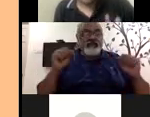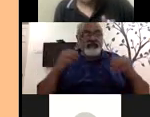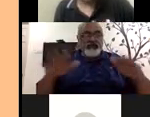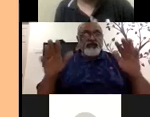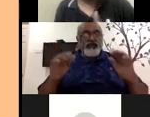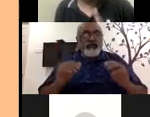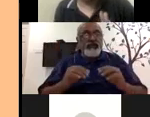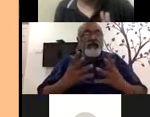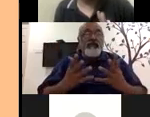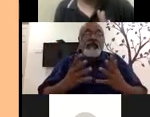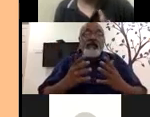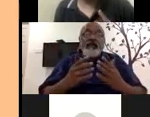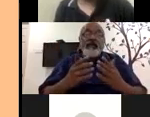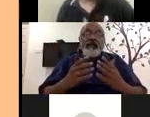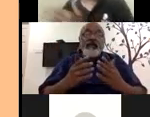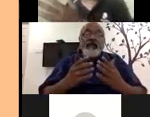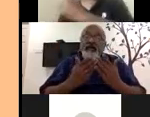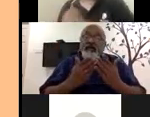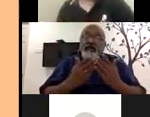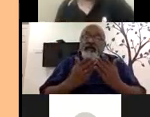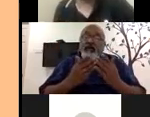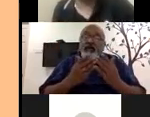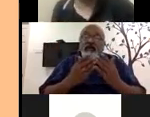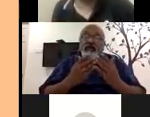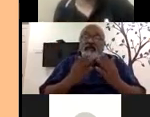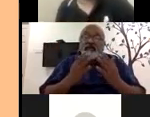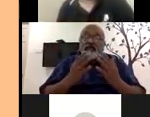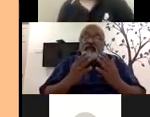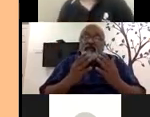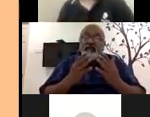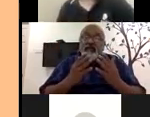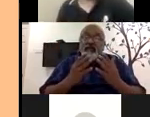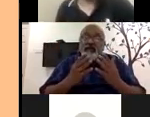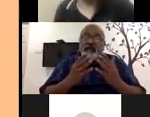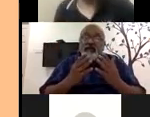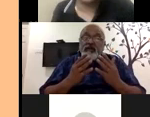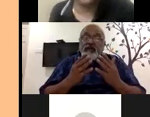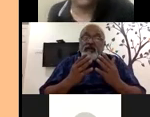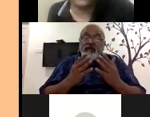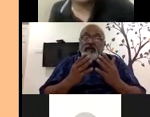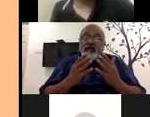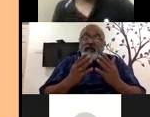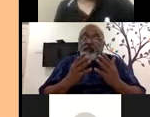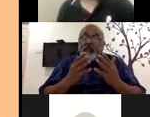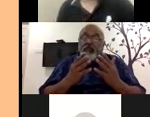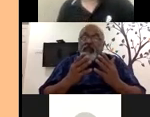and then employers, you know, nothing. It's person with disability, you know,